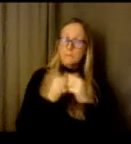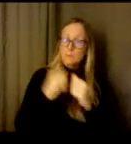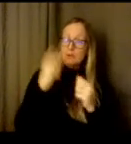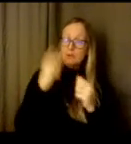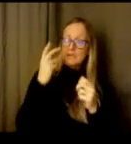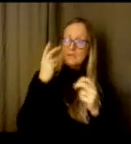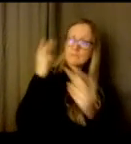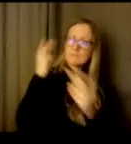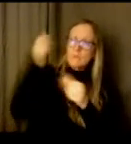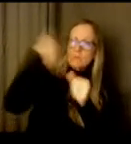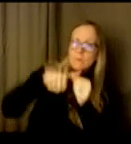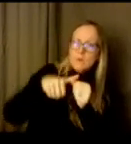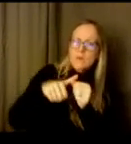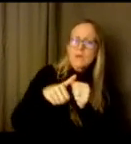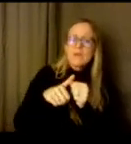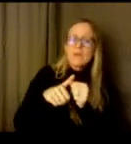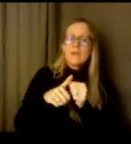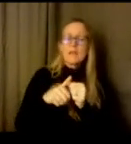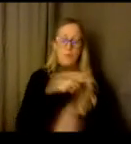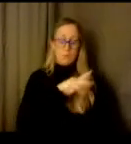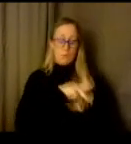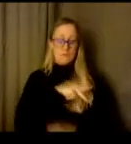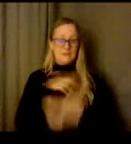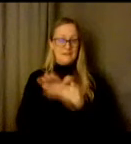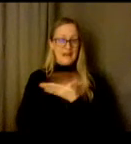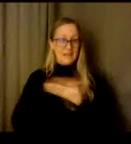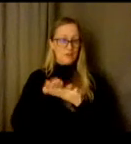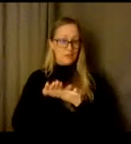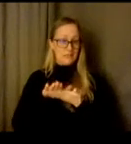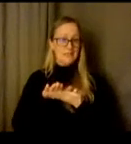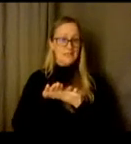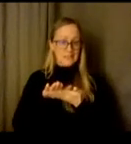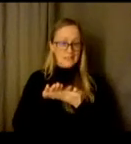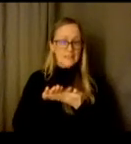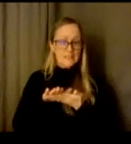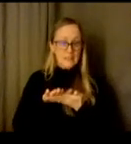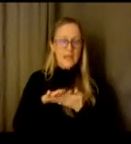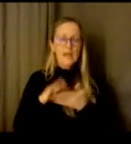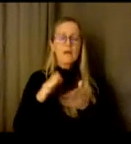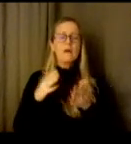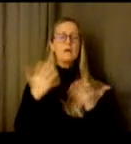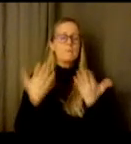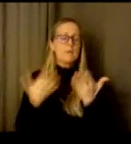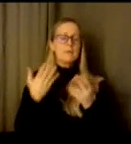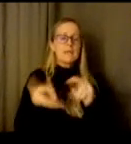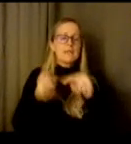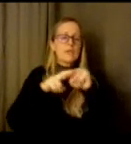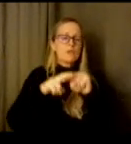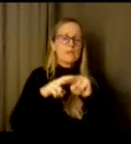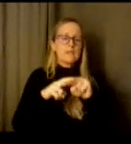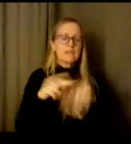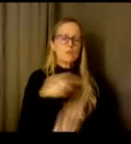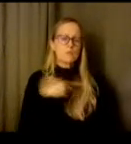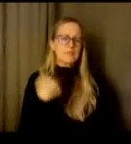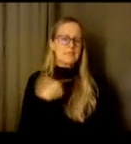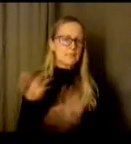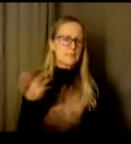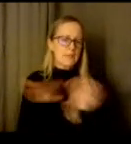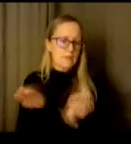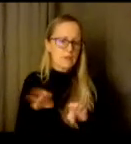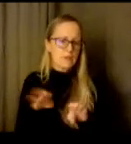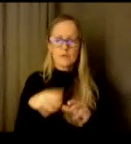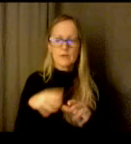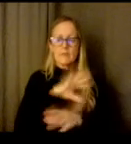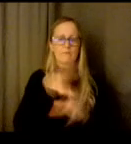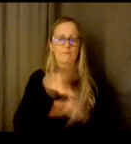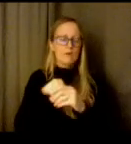hygiene um and then sort of increased risk risky behavior so if they're engaging in drugs and alcohol sexual